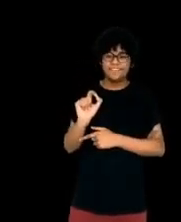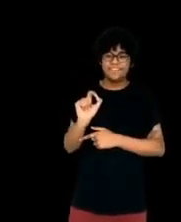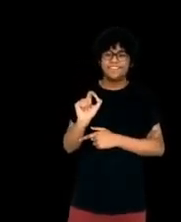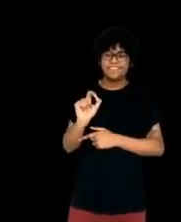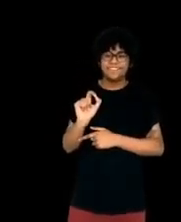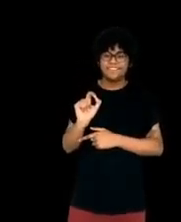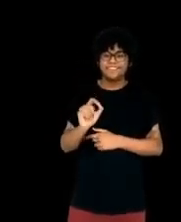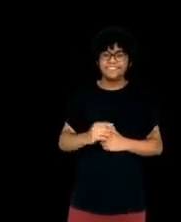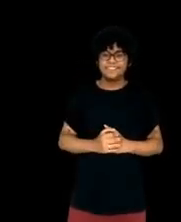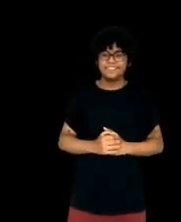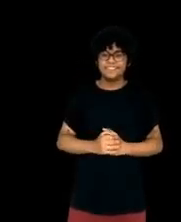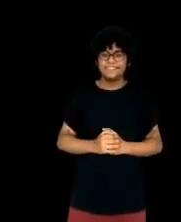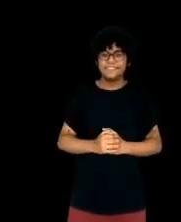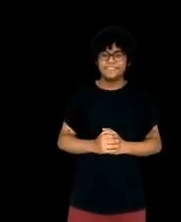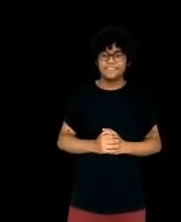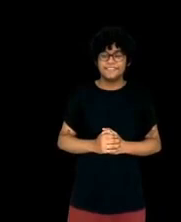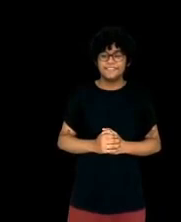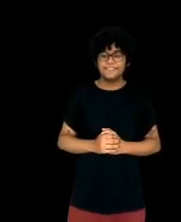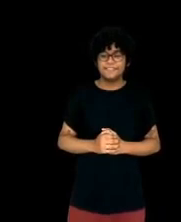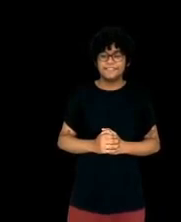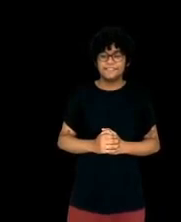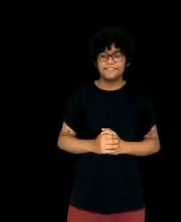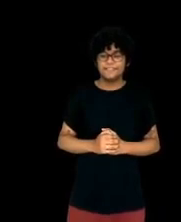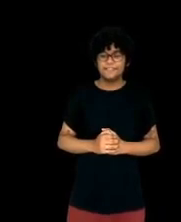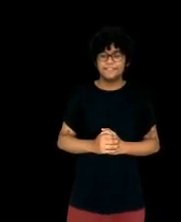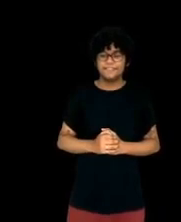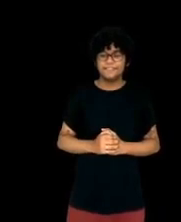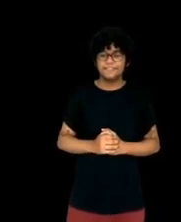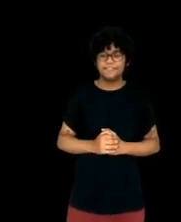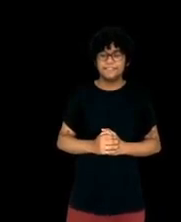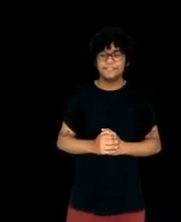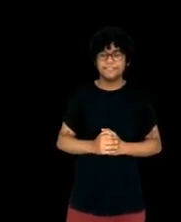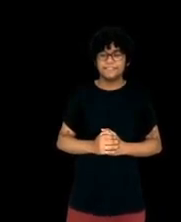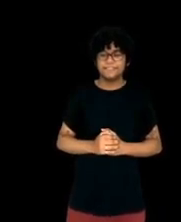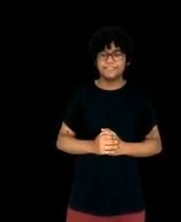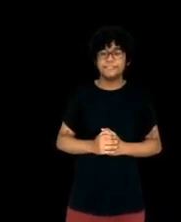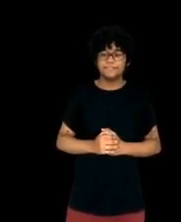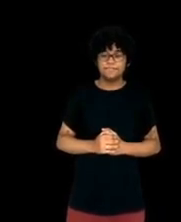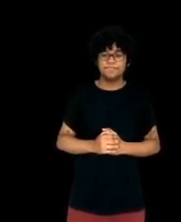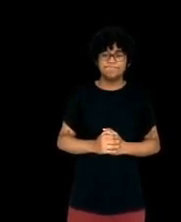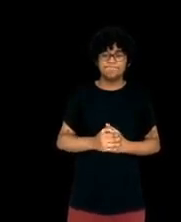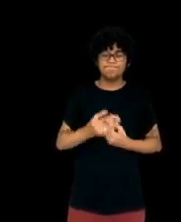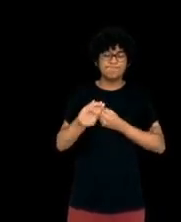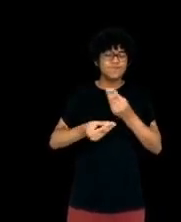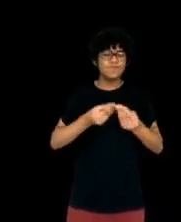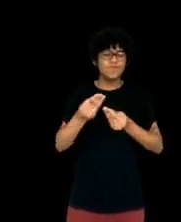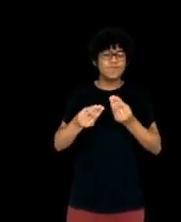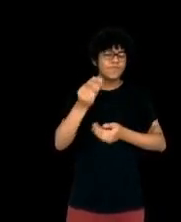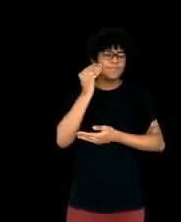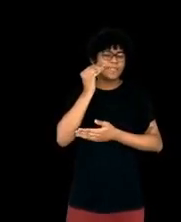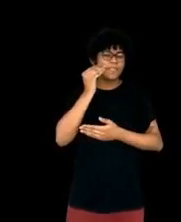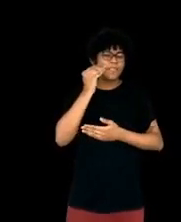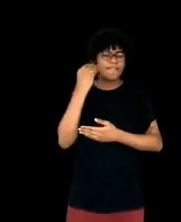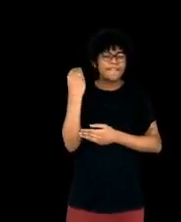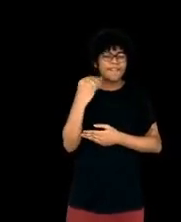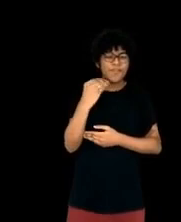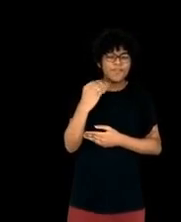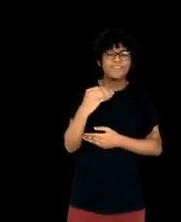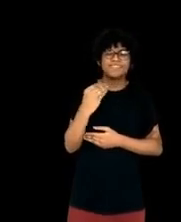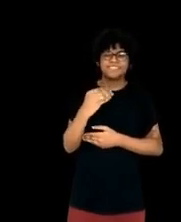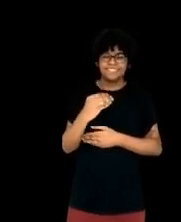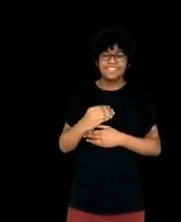things, how do we come to certainty about them, and how do we seek to convince others of the truth of our convictions, has also